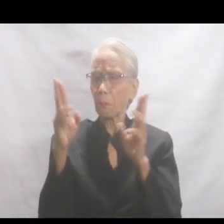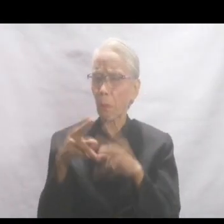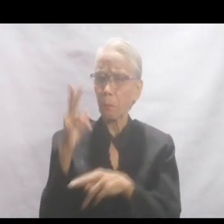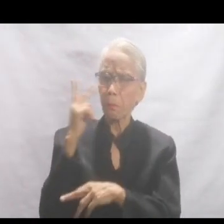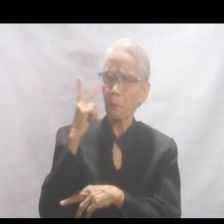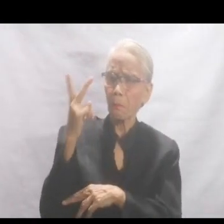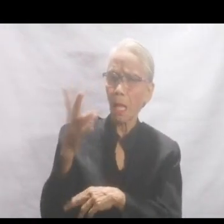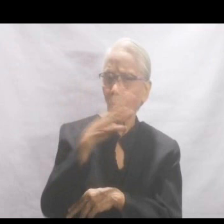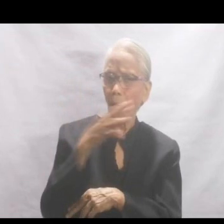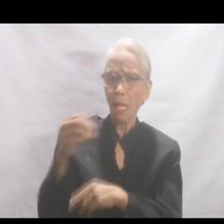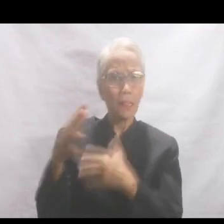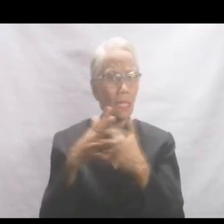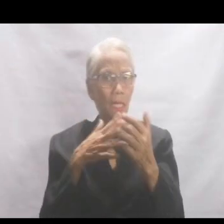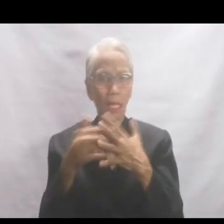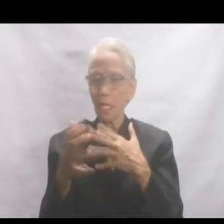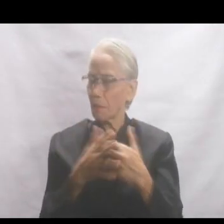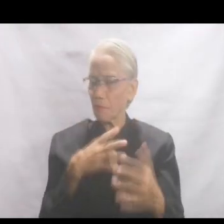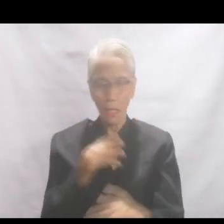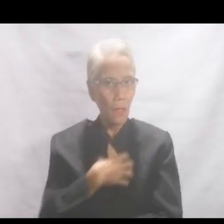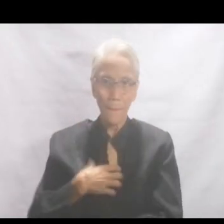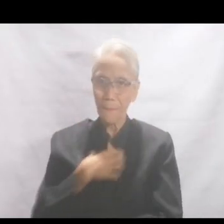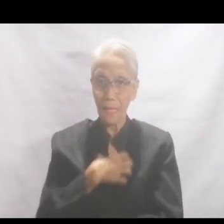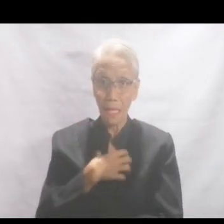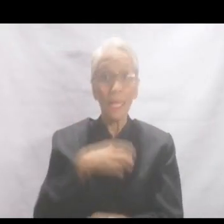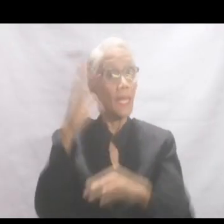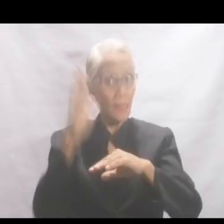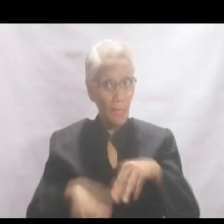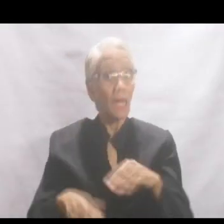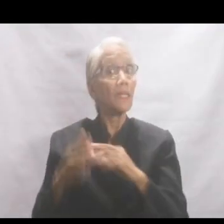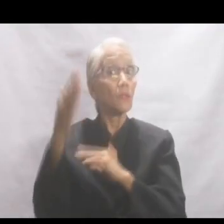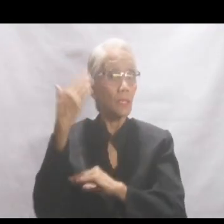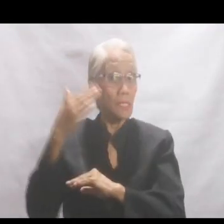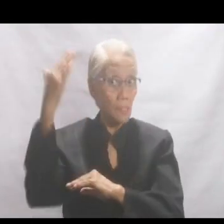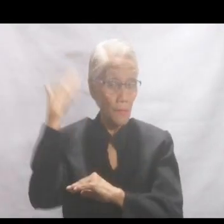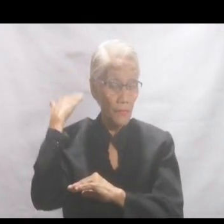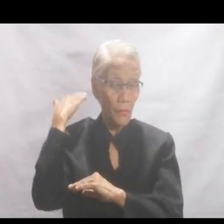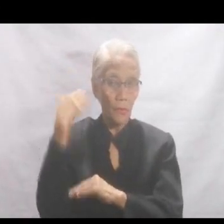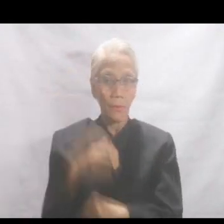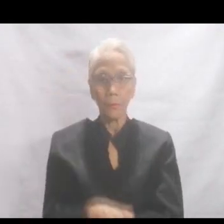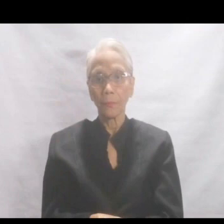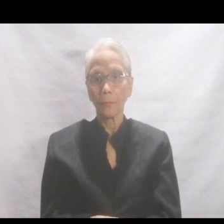-sighted and even more complaining than it was before.